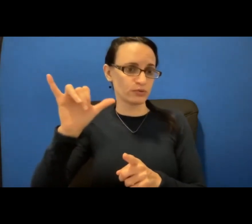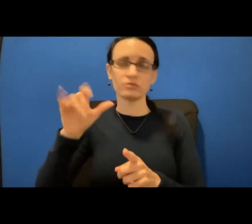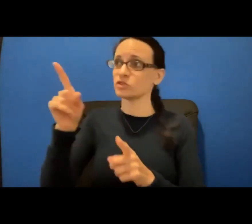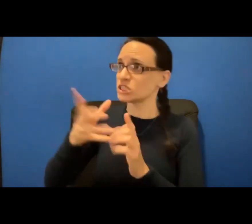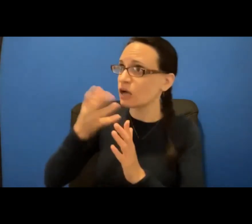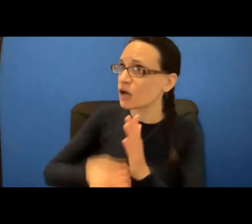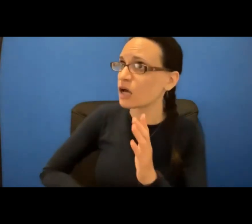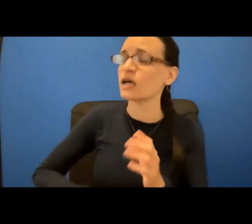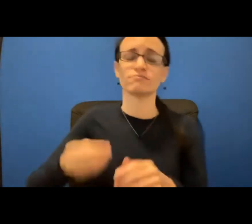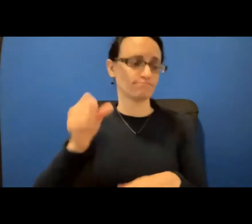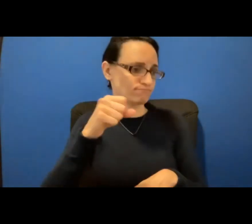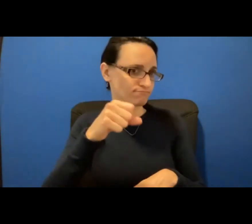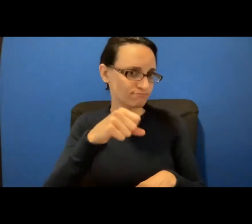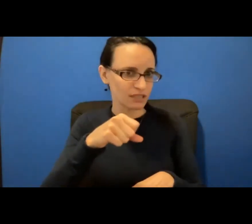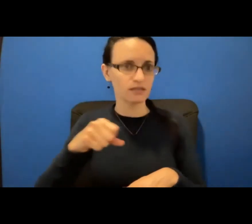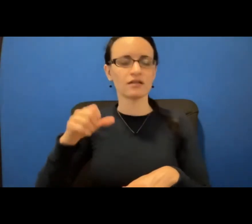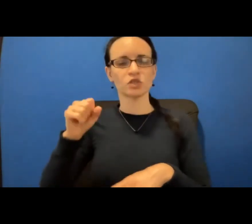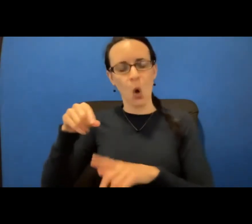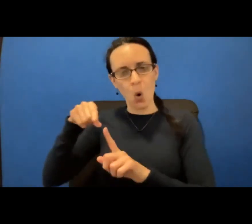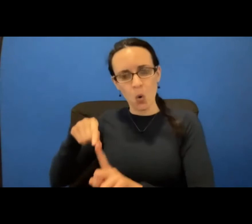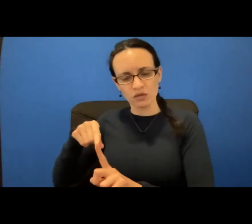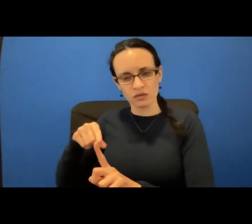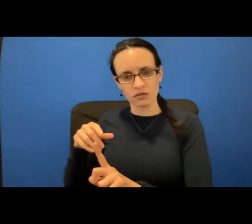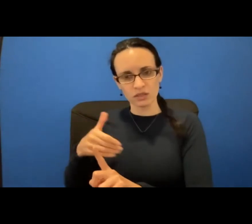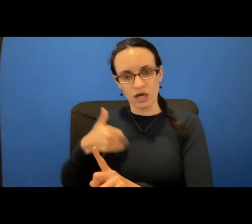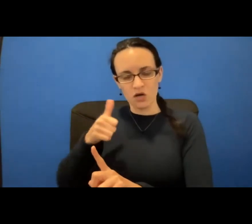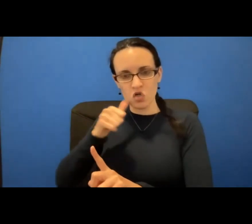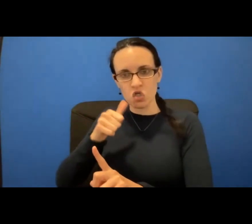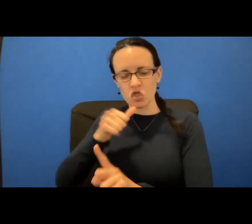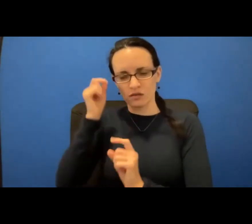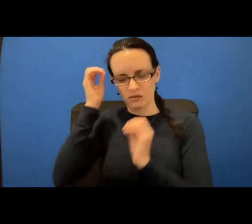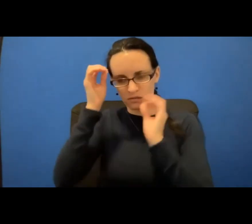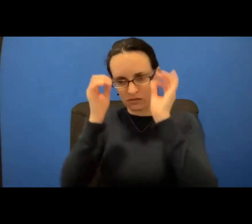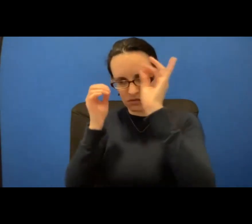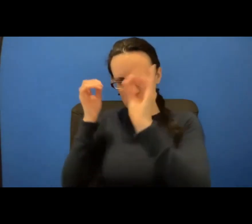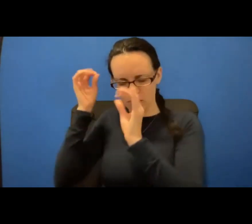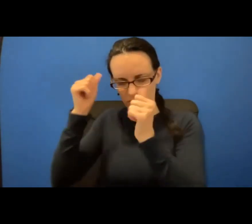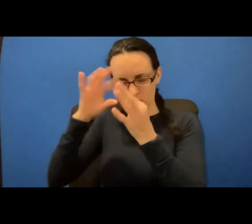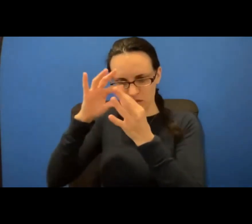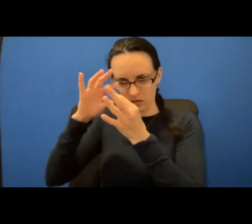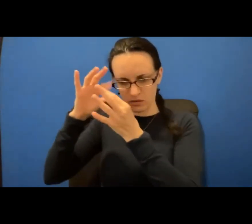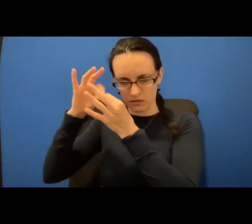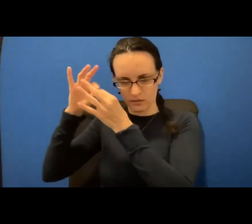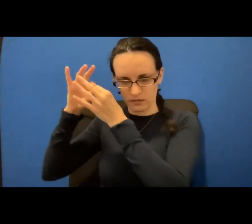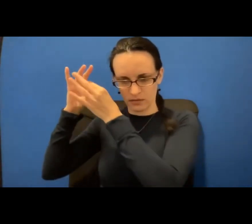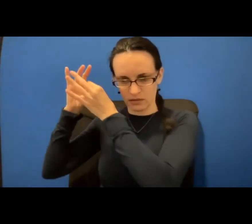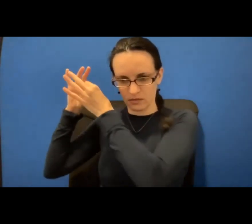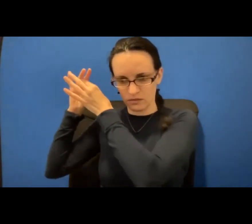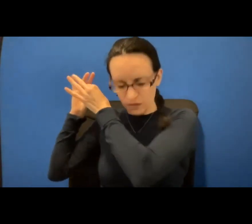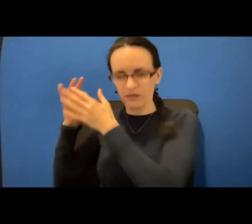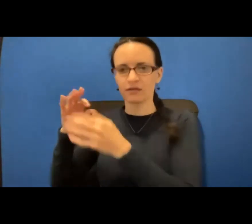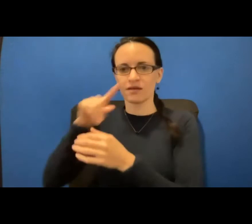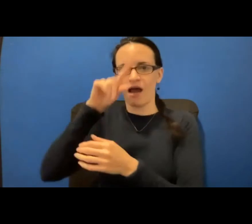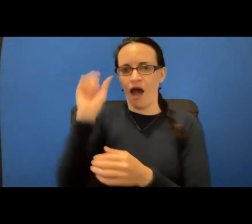yes. So you can see in this little girl's mind where she was going. And she got to the question that I knew was coming, which